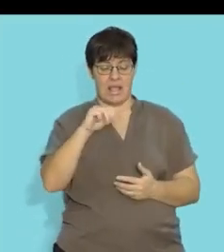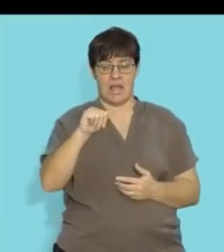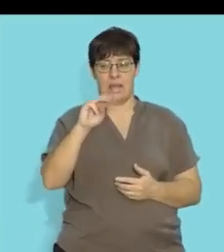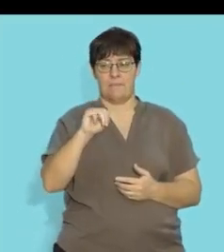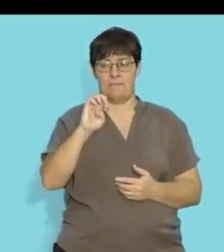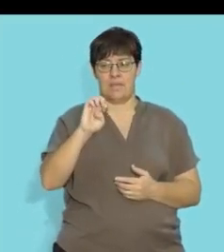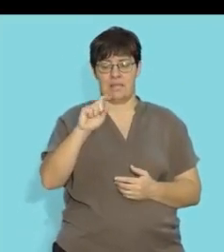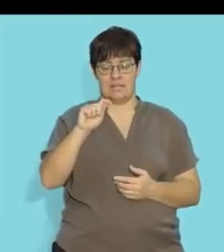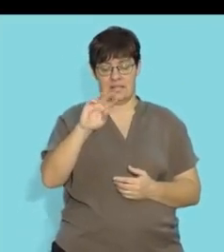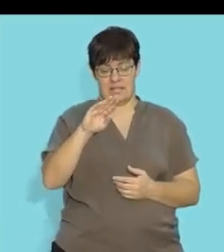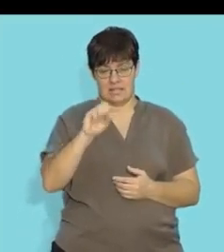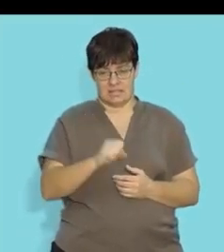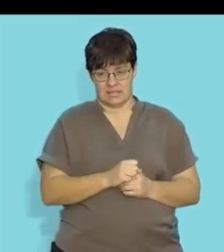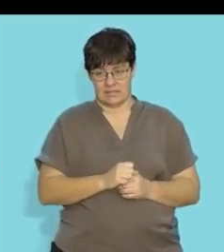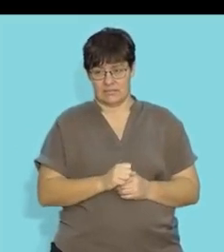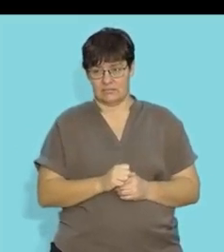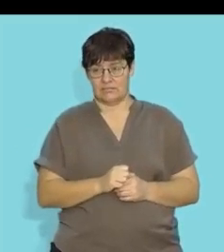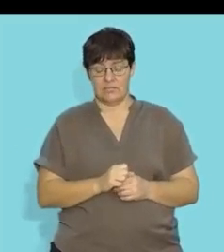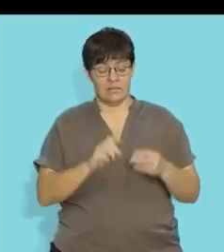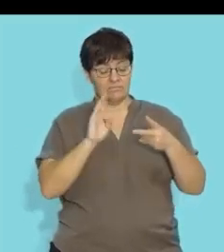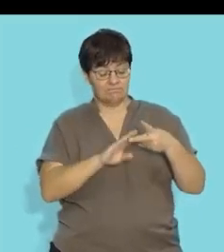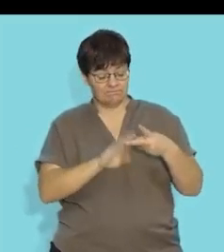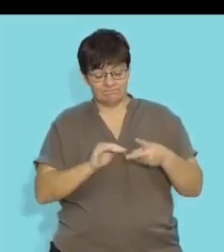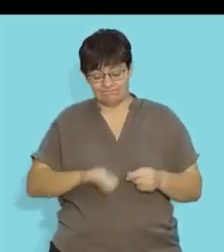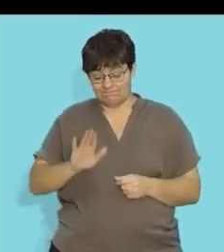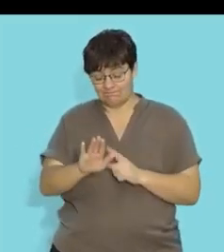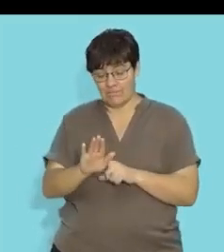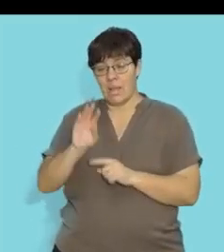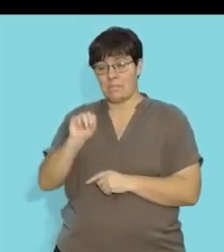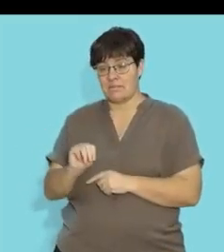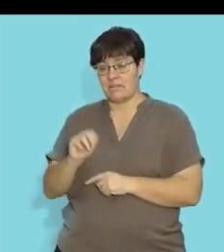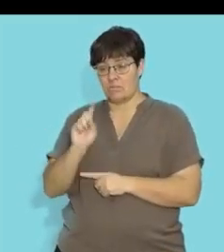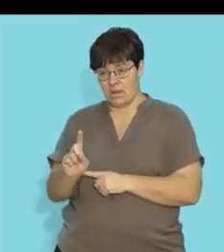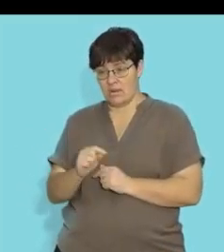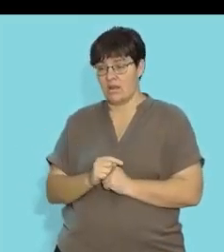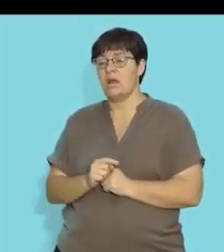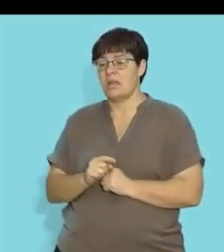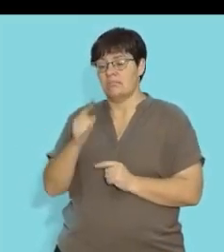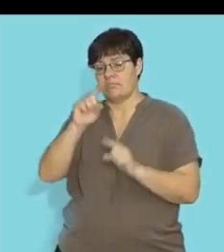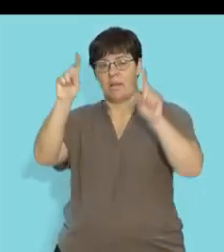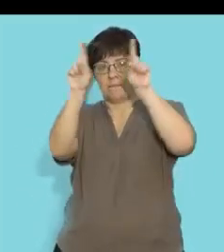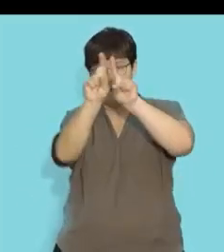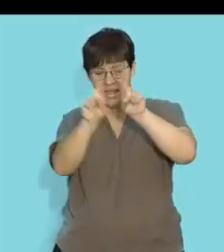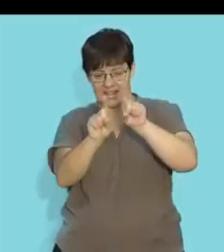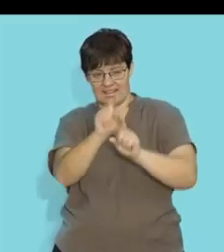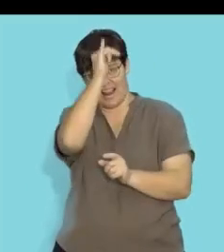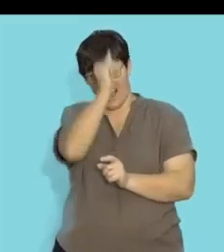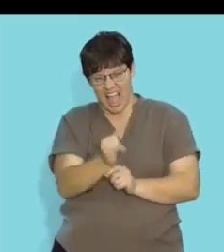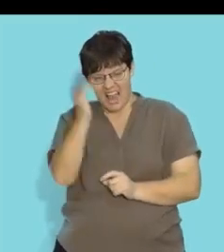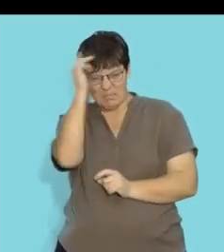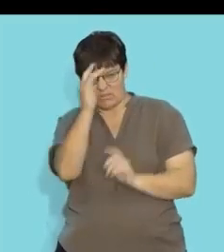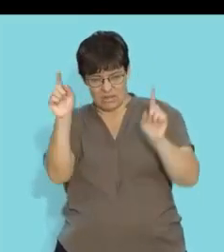i mentioned in metaphase one the homologous pairs will meet along the equator and these are randomly